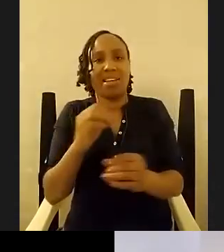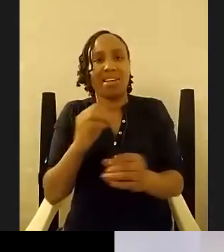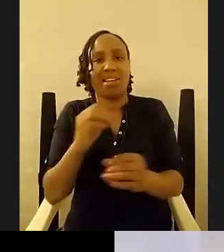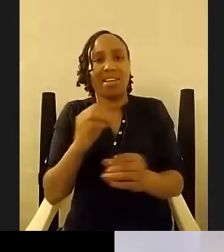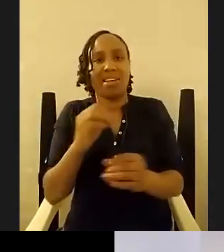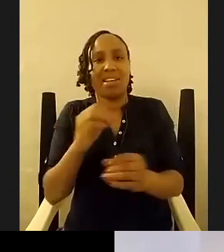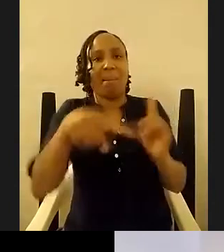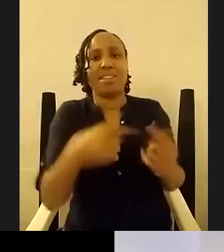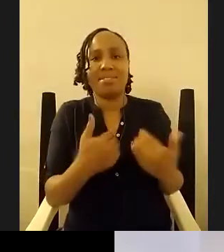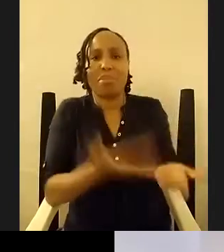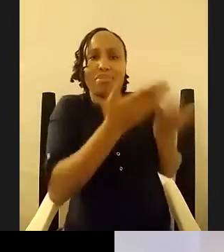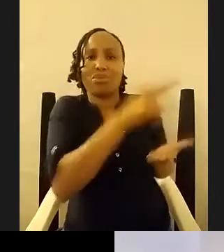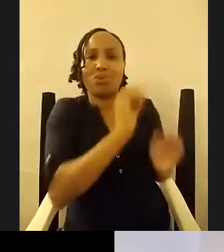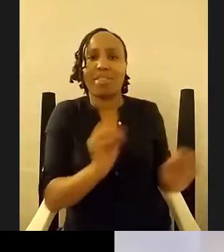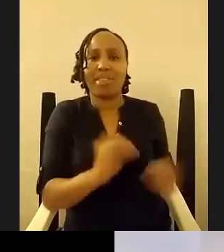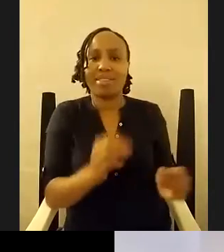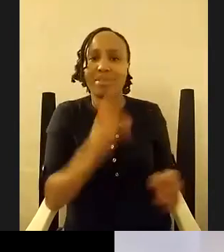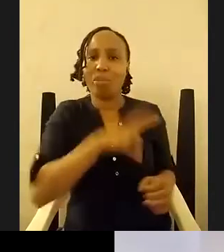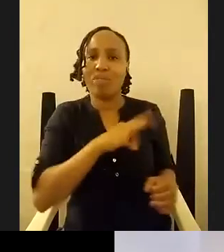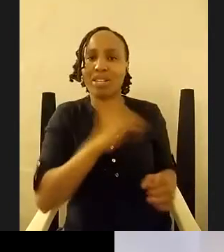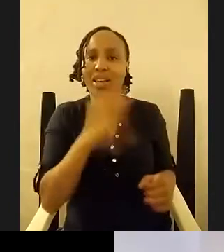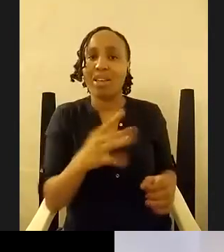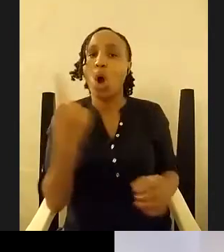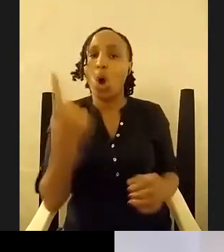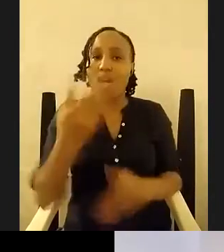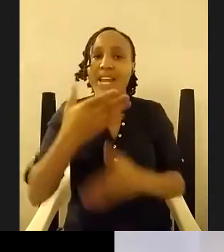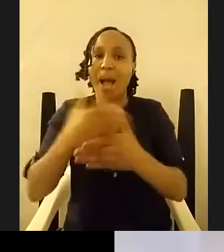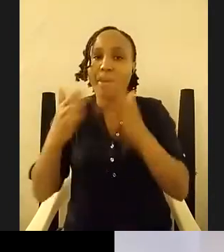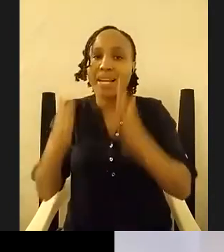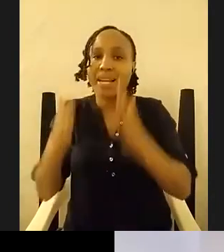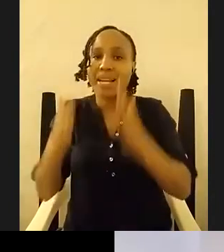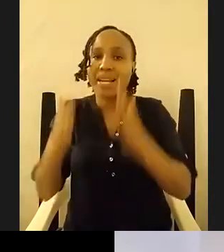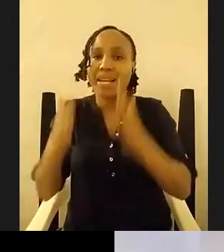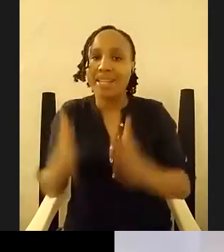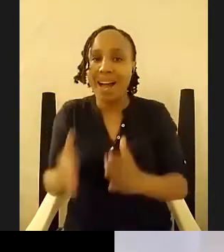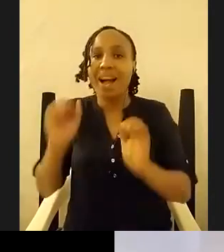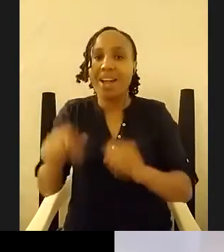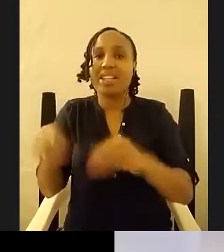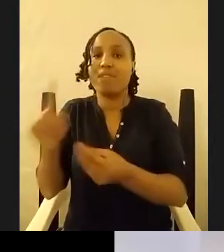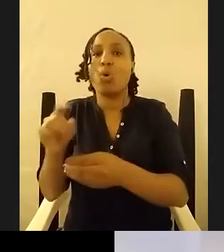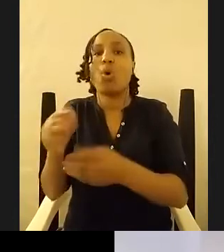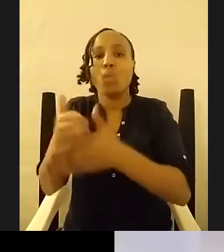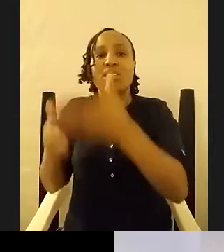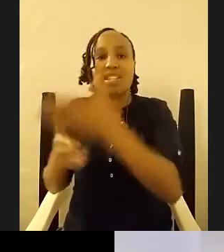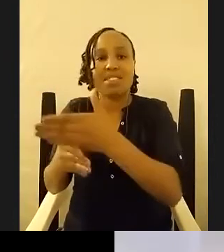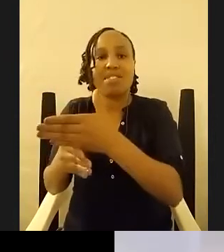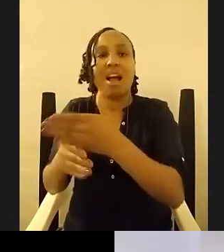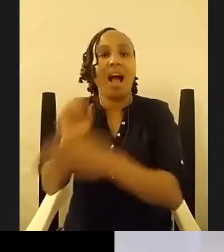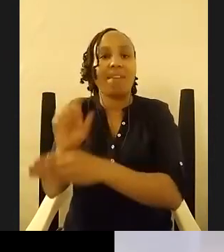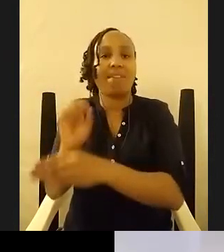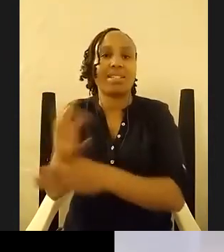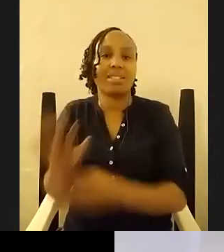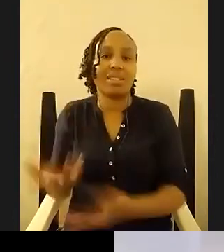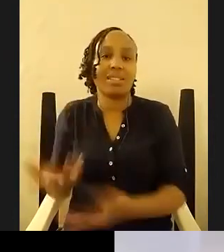a builder can give you constructive advice so yeah yeah yeah and so now um i see apparently we're out of time uh